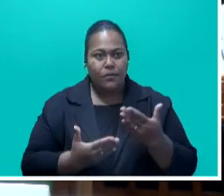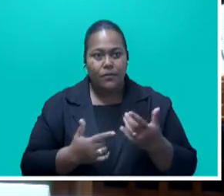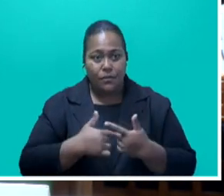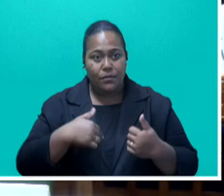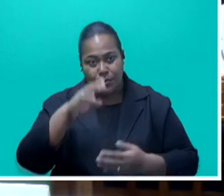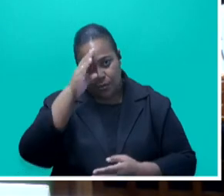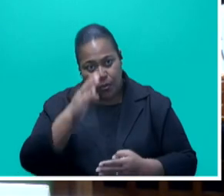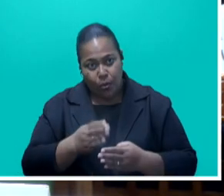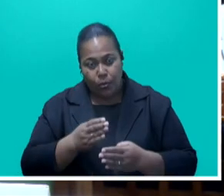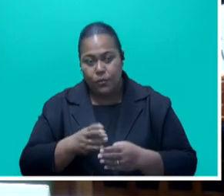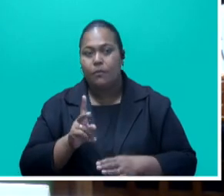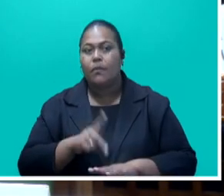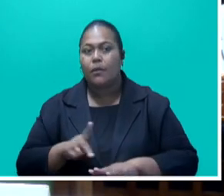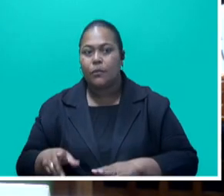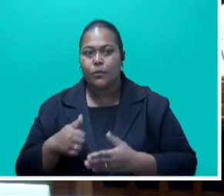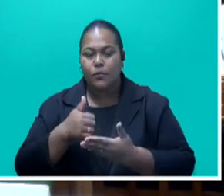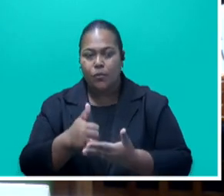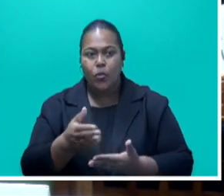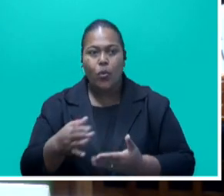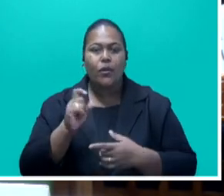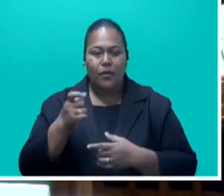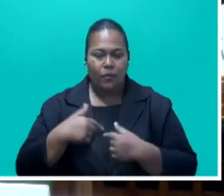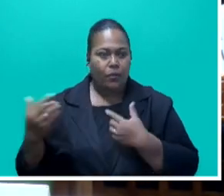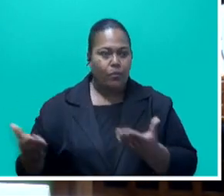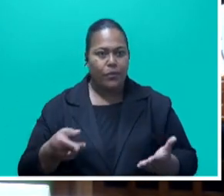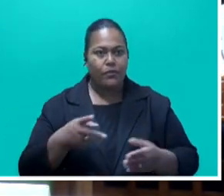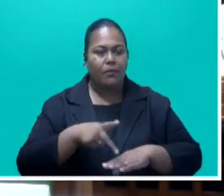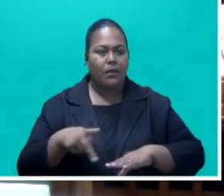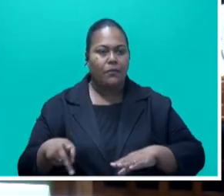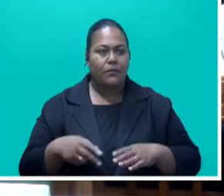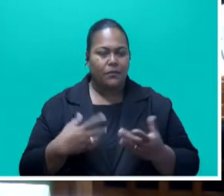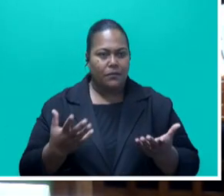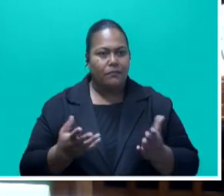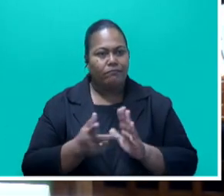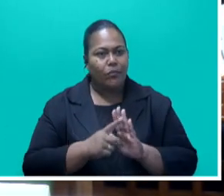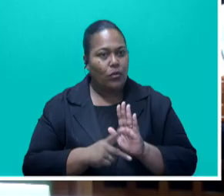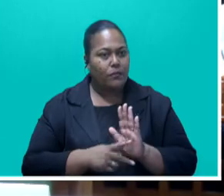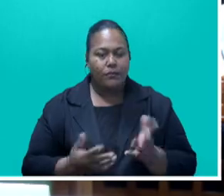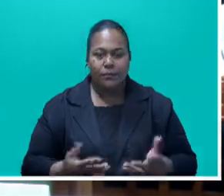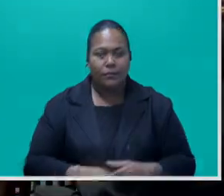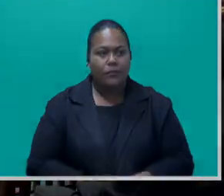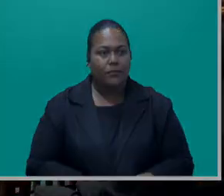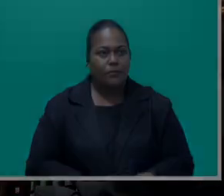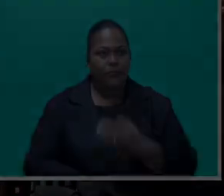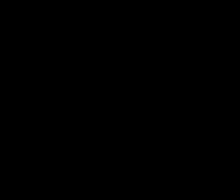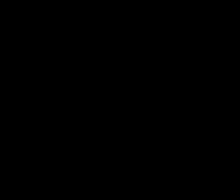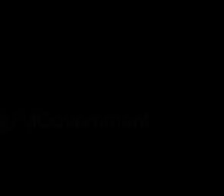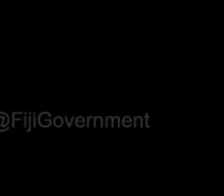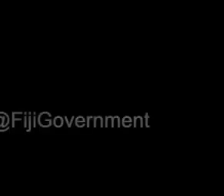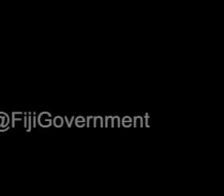you know, Parliament will support this should we bring it to the House. Thank you. Thank you, Honorable Minister.